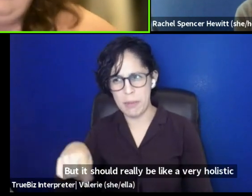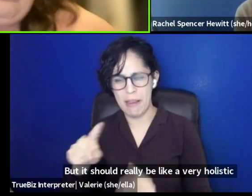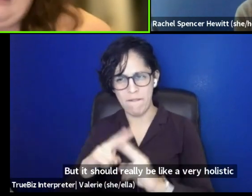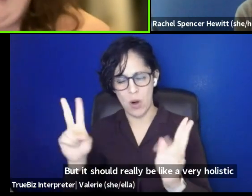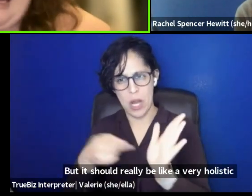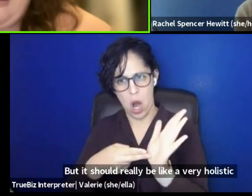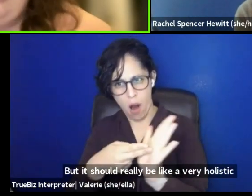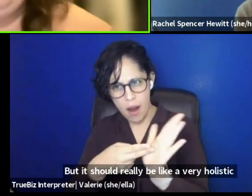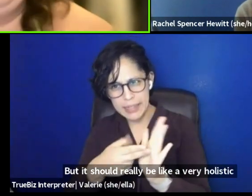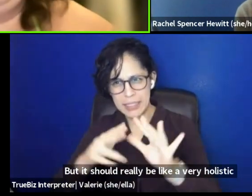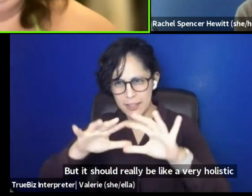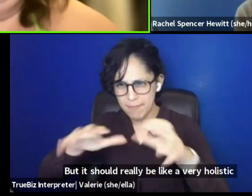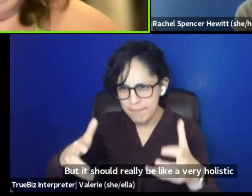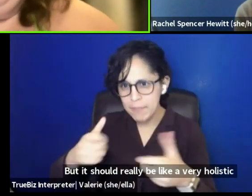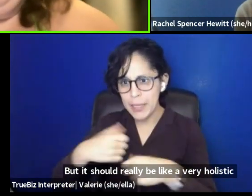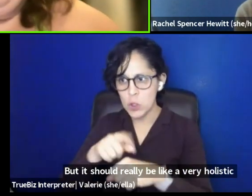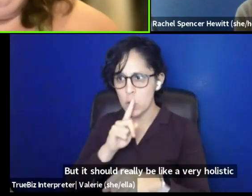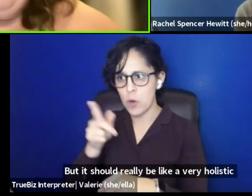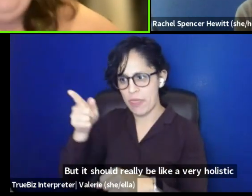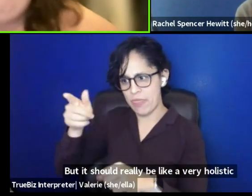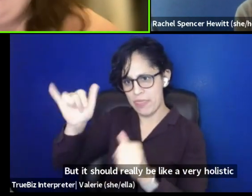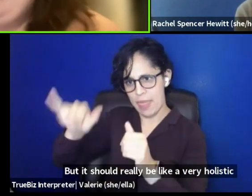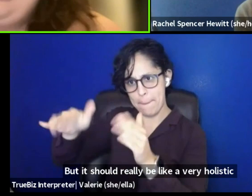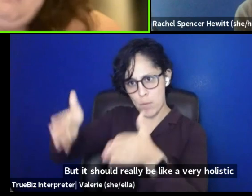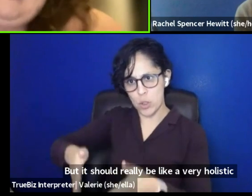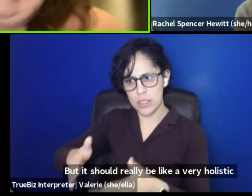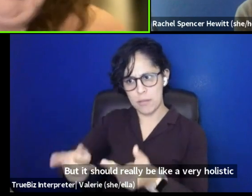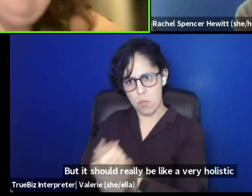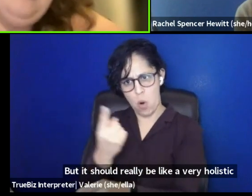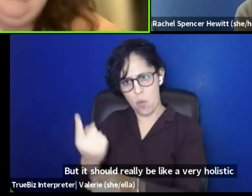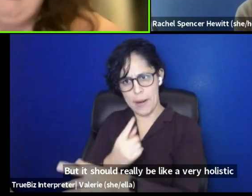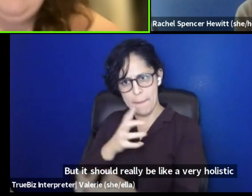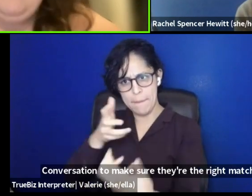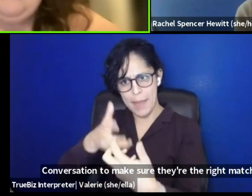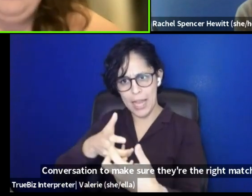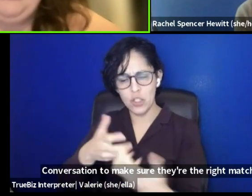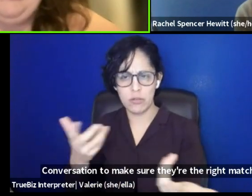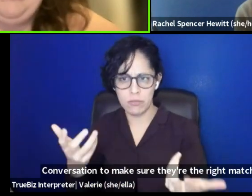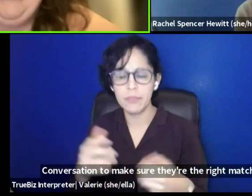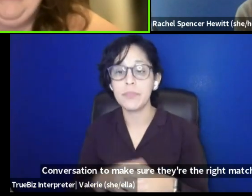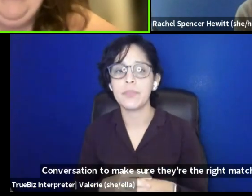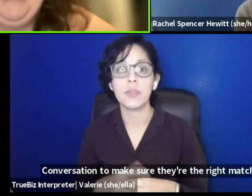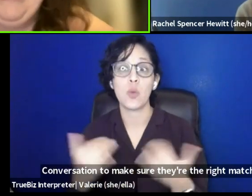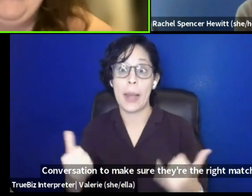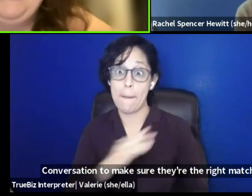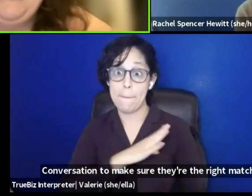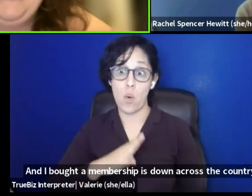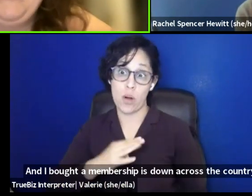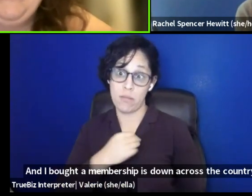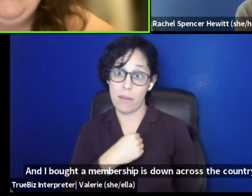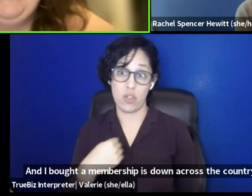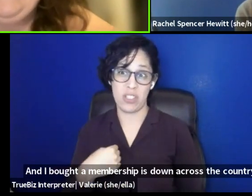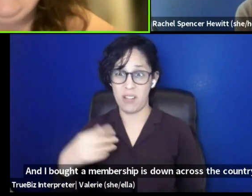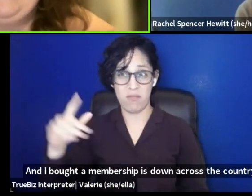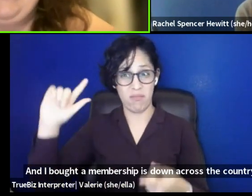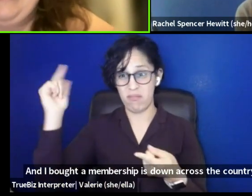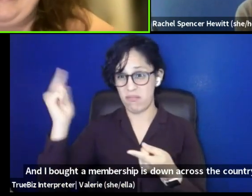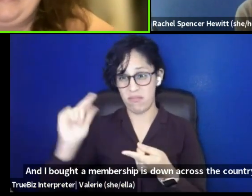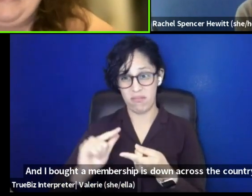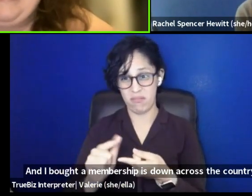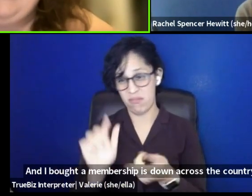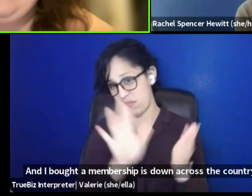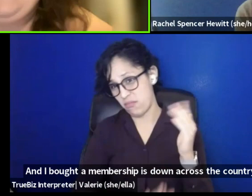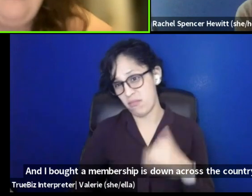to make sure they're the right match. Um, and board membership is down across the country. Like, like, it's just, it's a